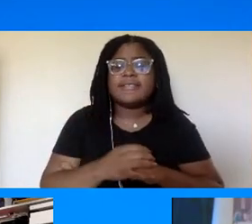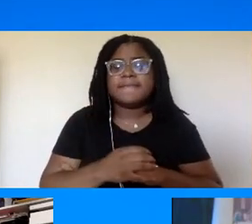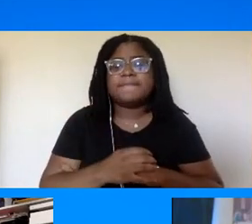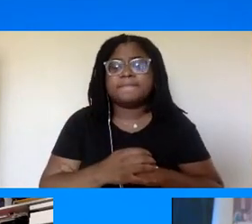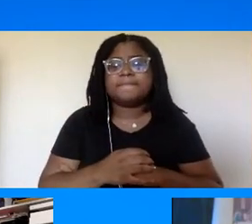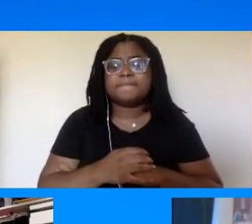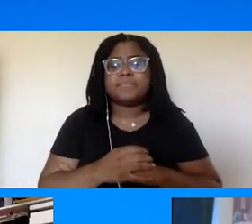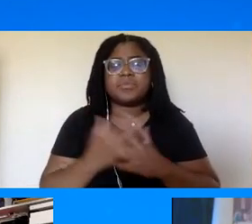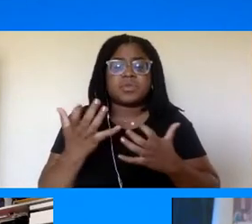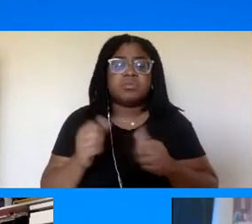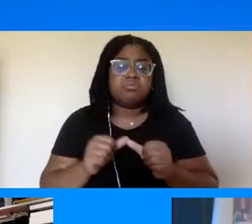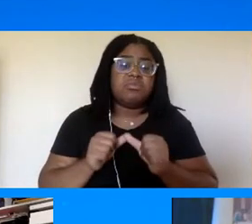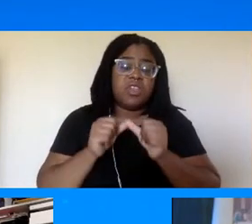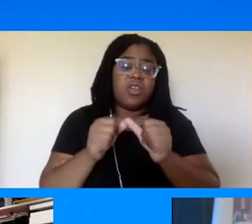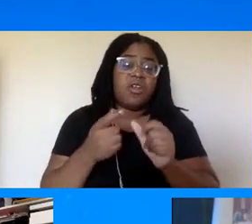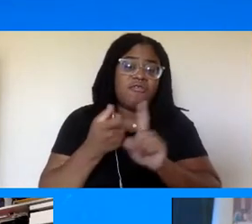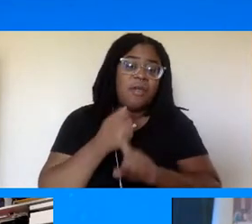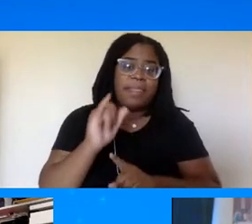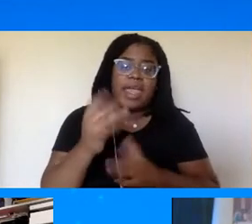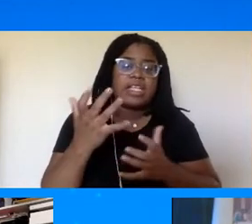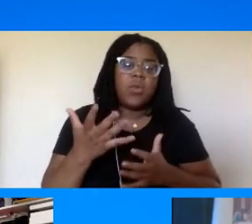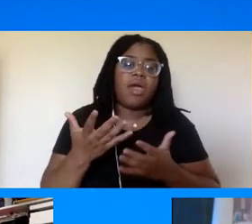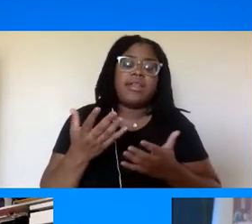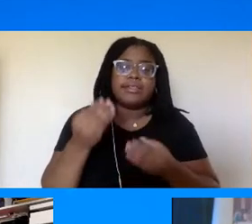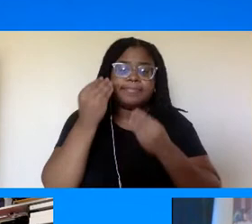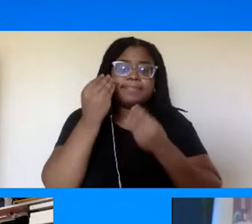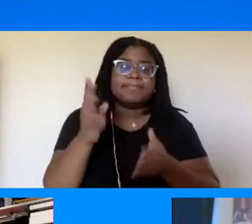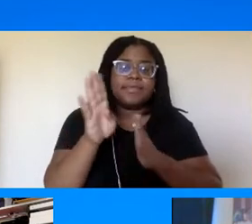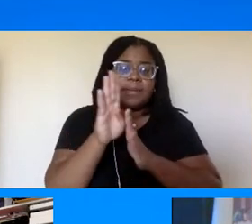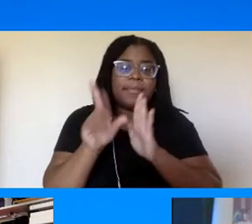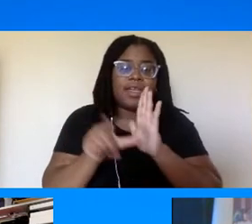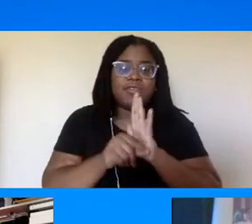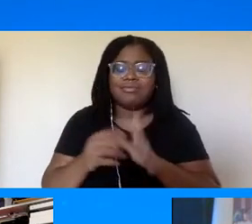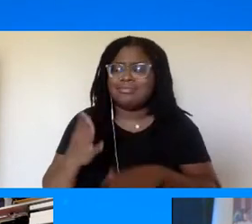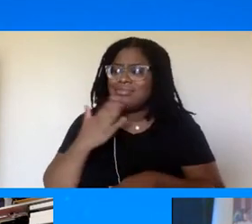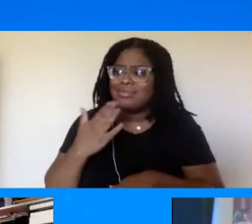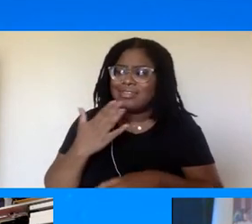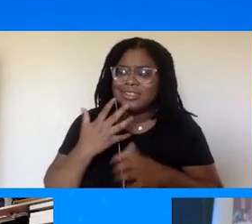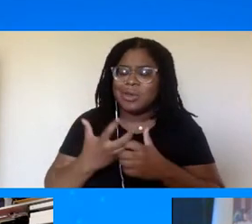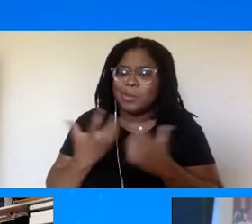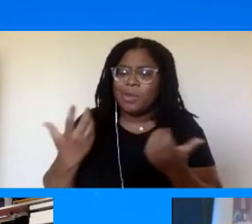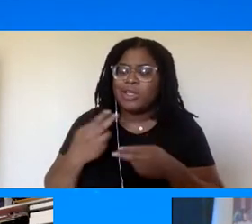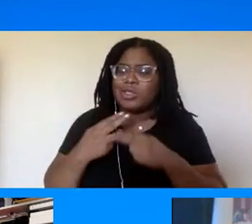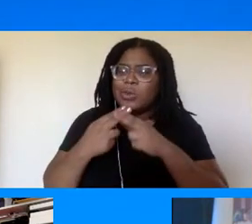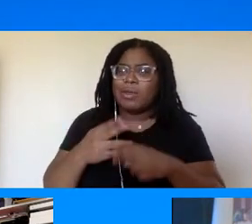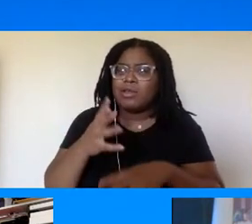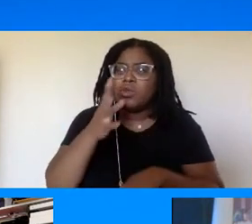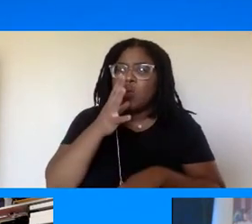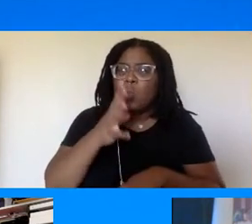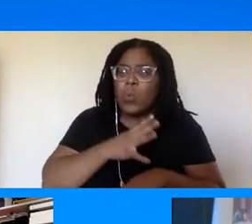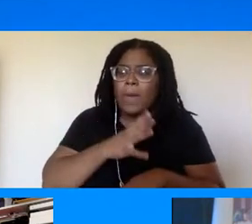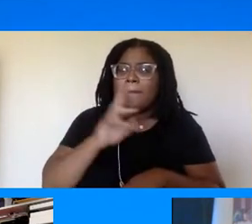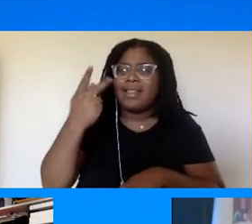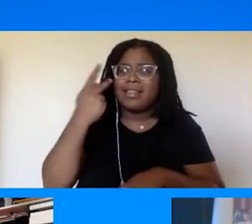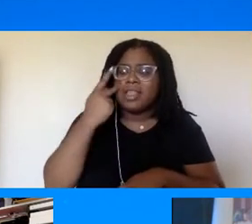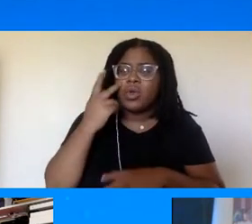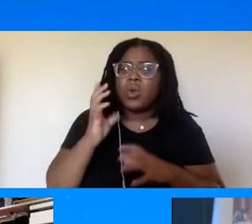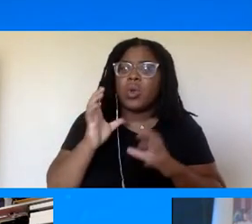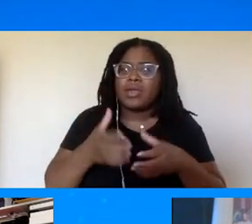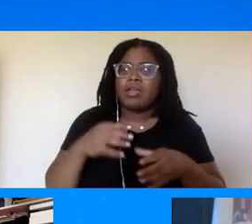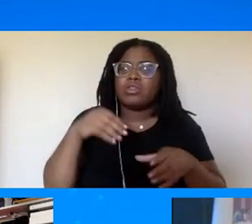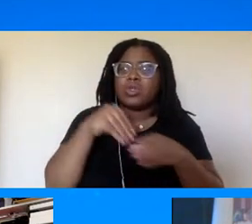can go forward i just wanted to lay that foundation oh thank you so much and you know you're mentioning the women's political council in montgomery